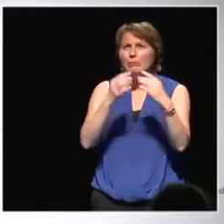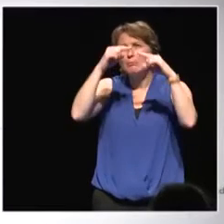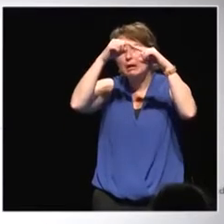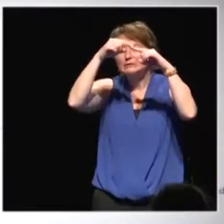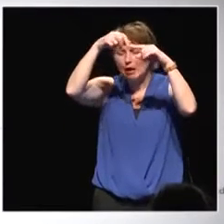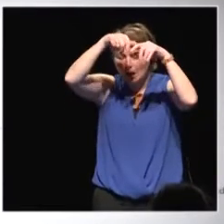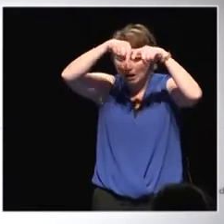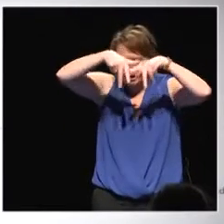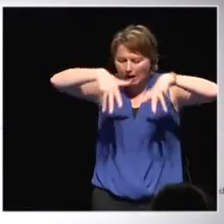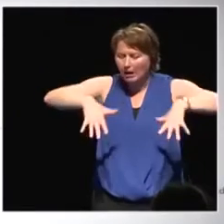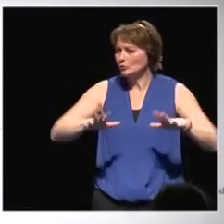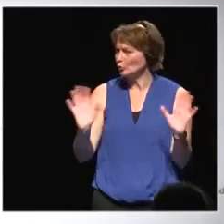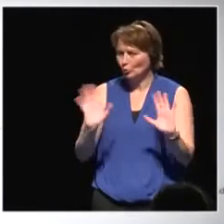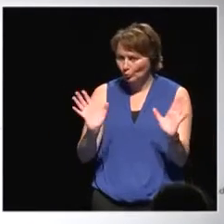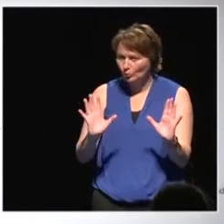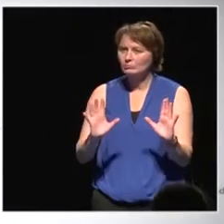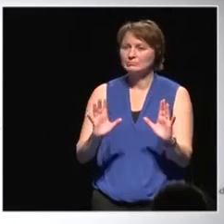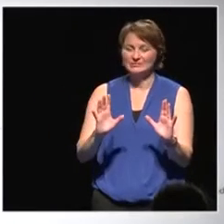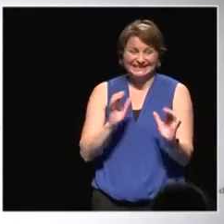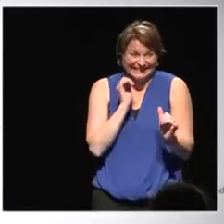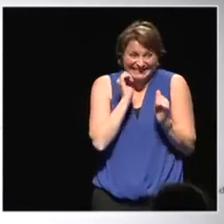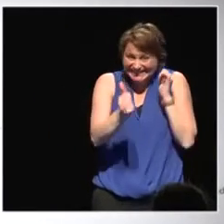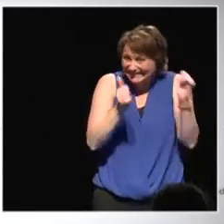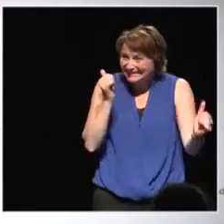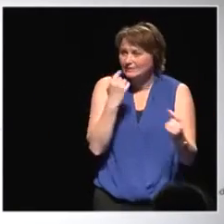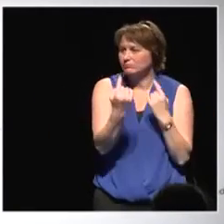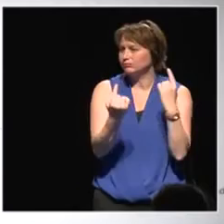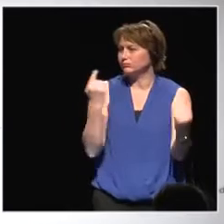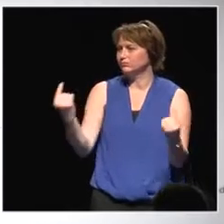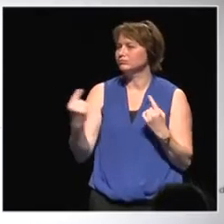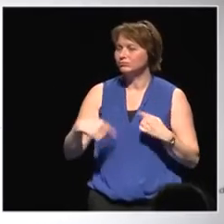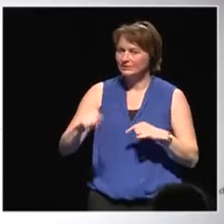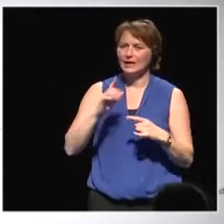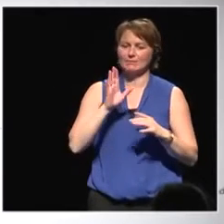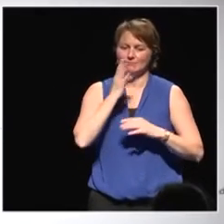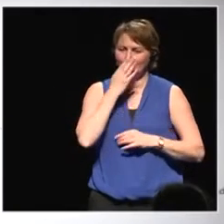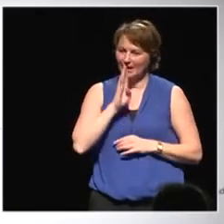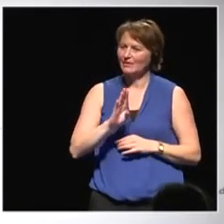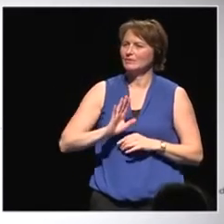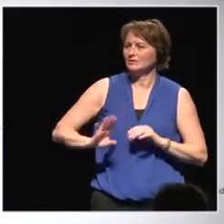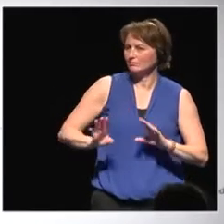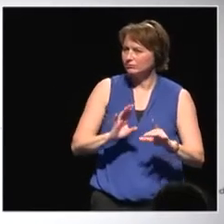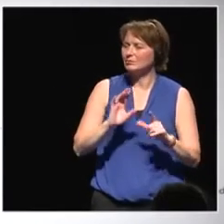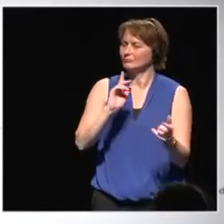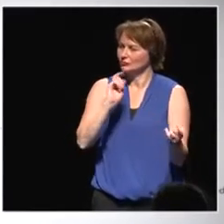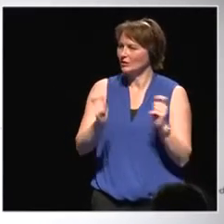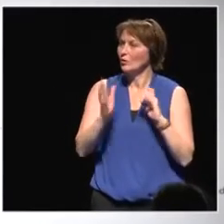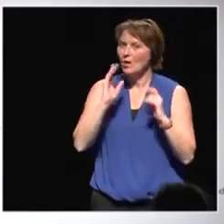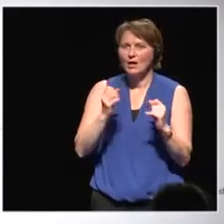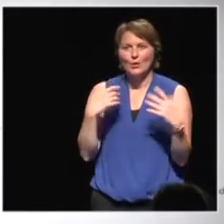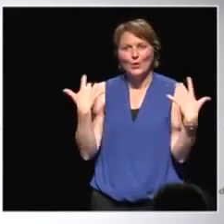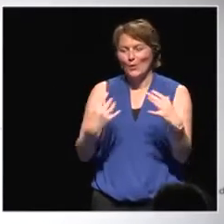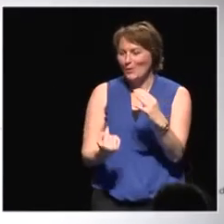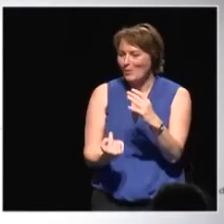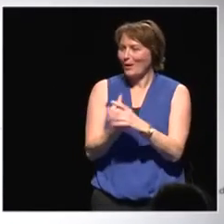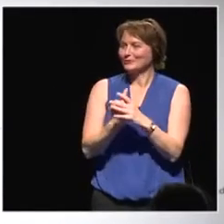it's really changing everyone's behavior. And this is really the big challenge for all of us. It's this great opportunity. And I really